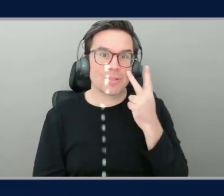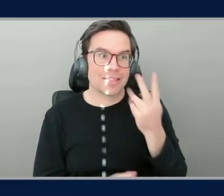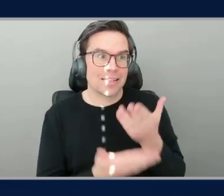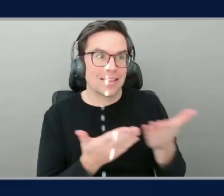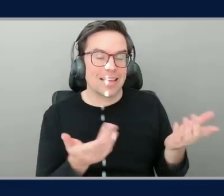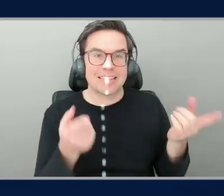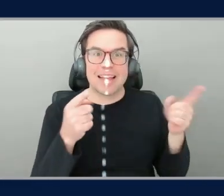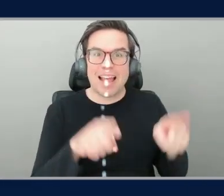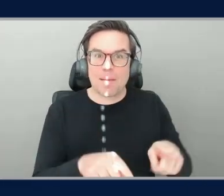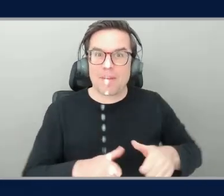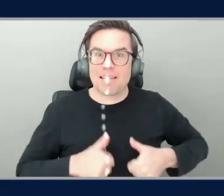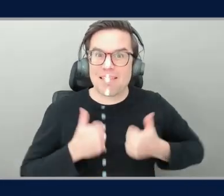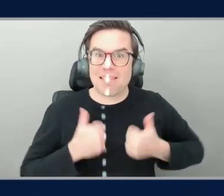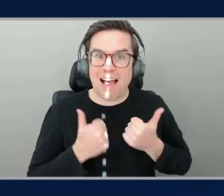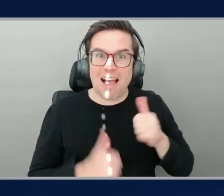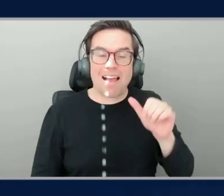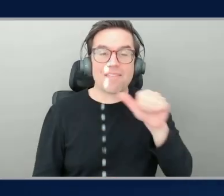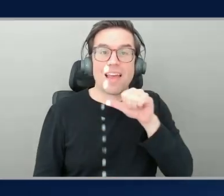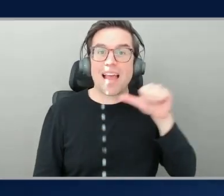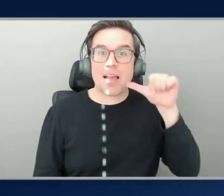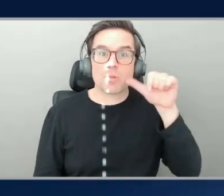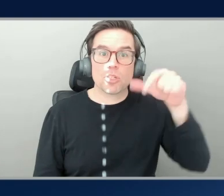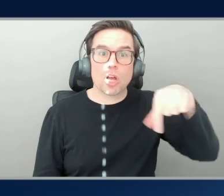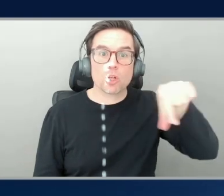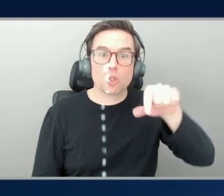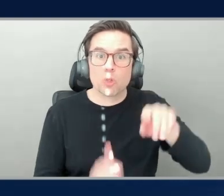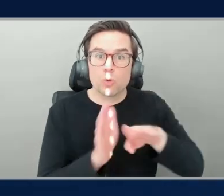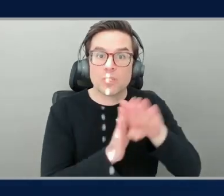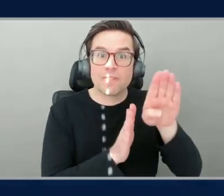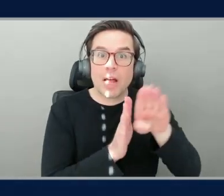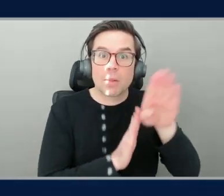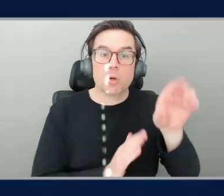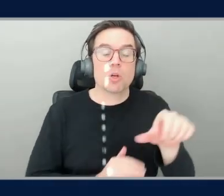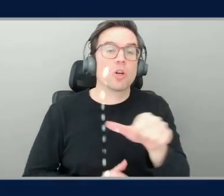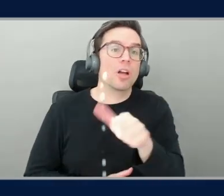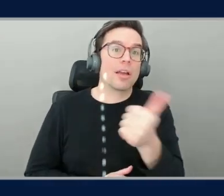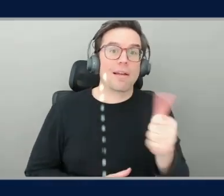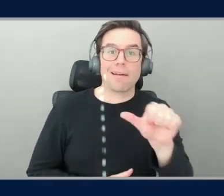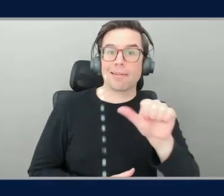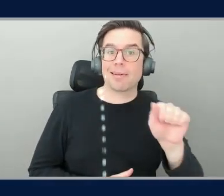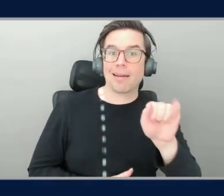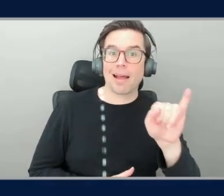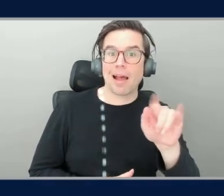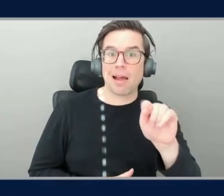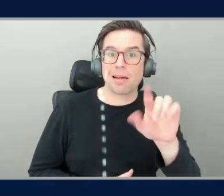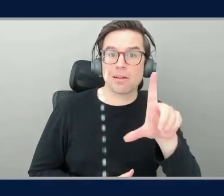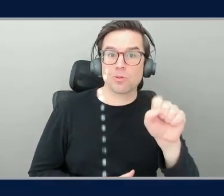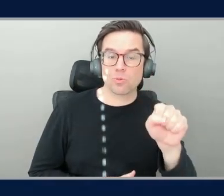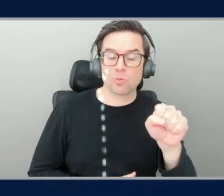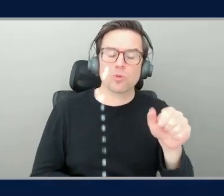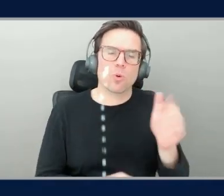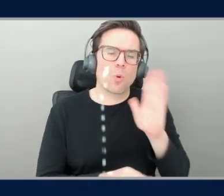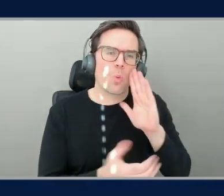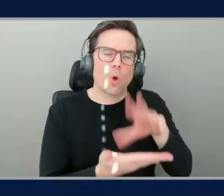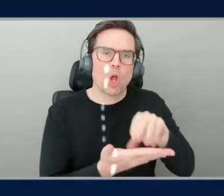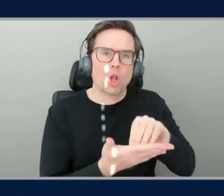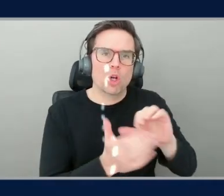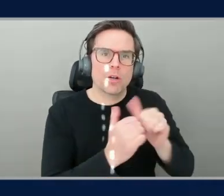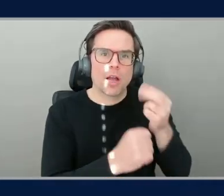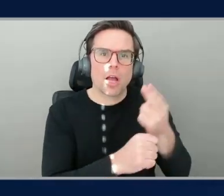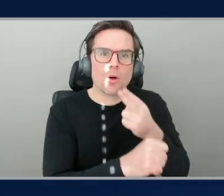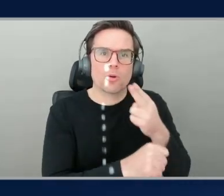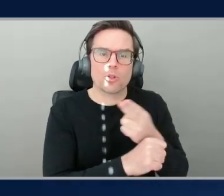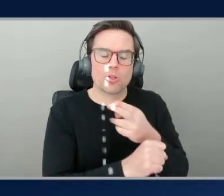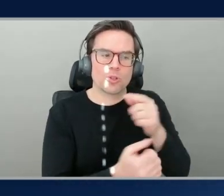You can get to see some other of the AI tools running. And you're going to actually get to learn how to use these coding assistants to help you to accomplish